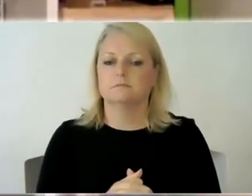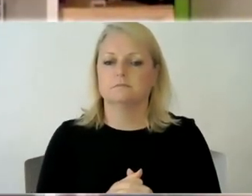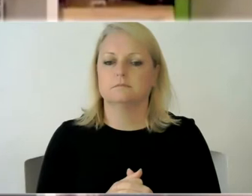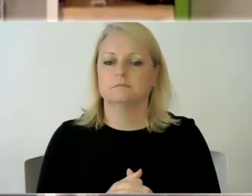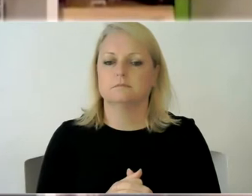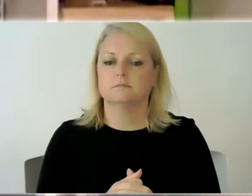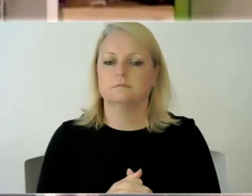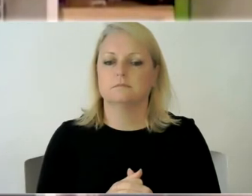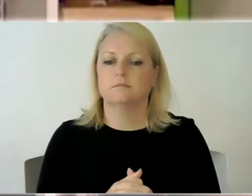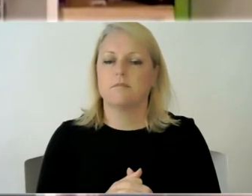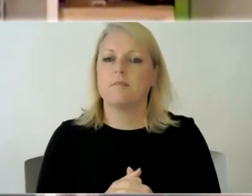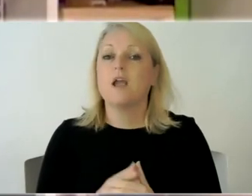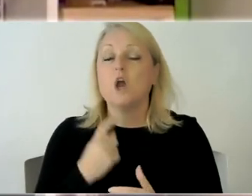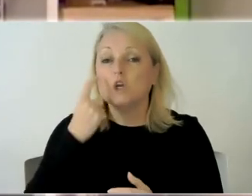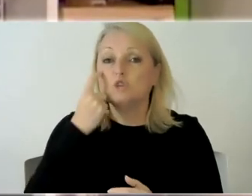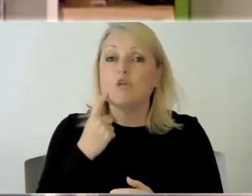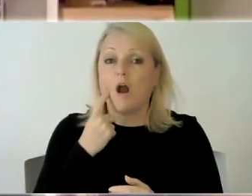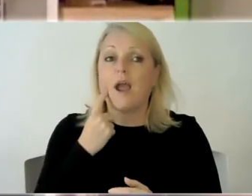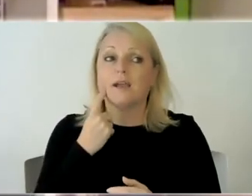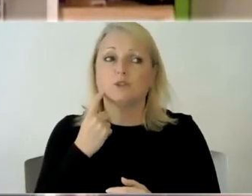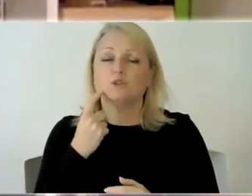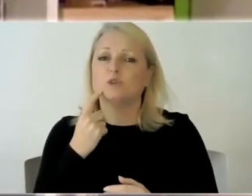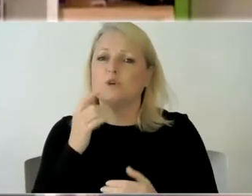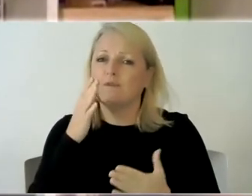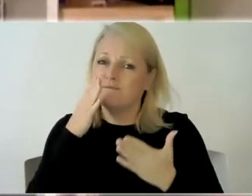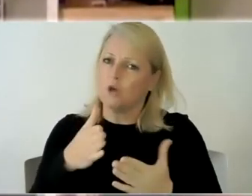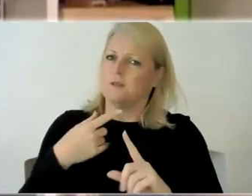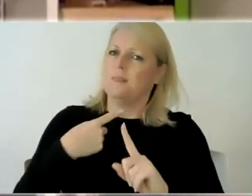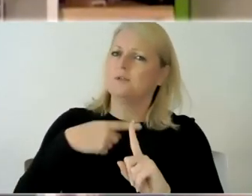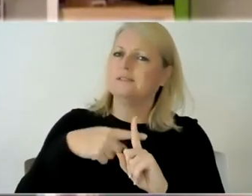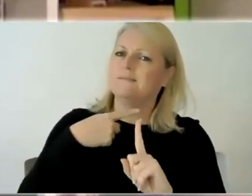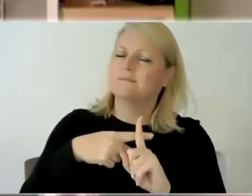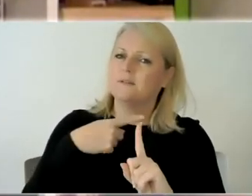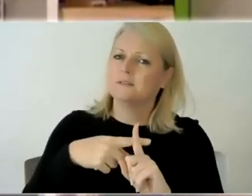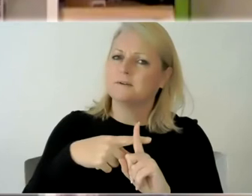you know trying to focus on on some of the good things and realizing that